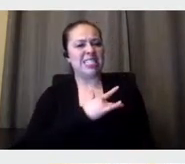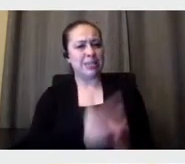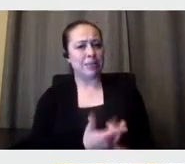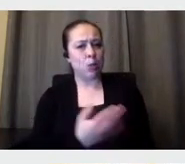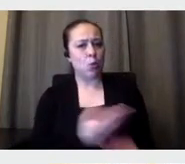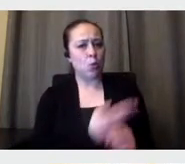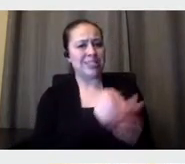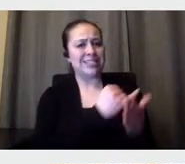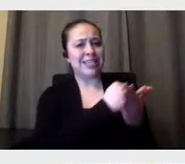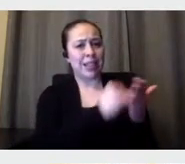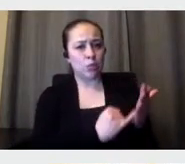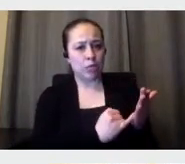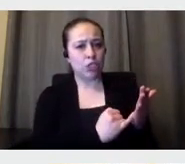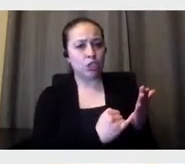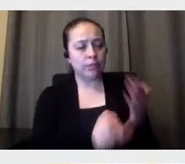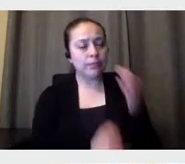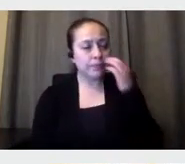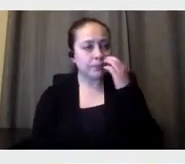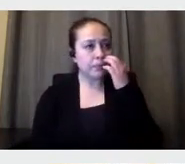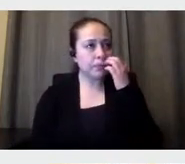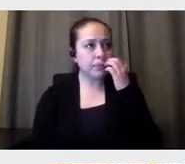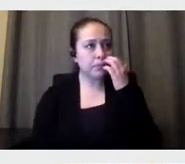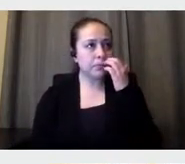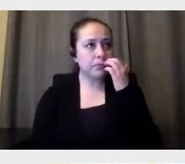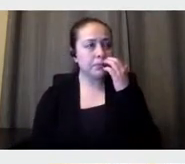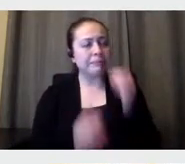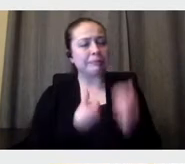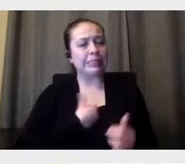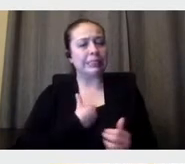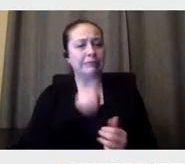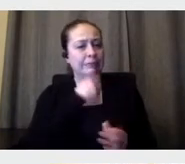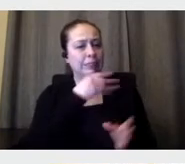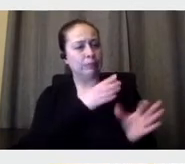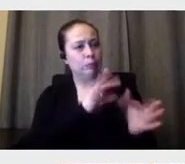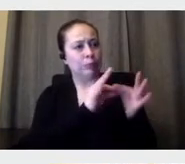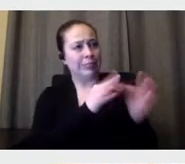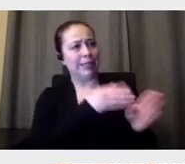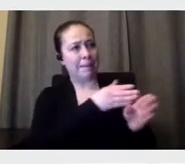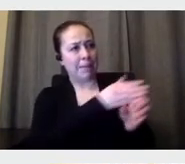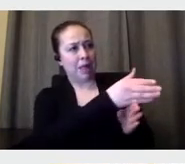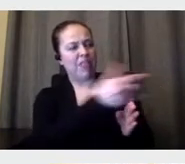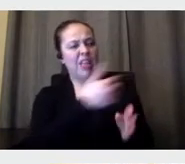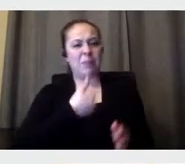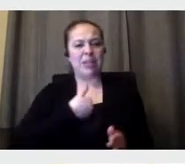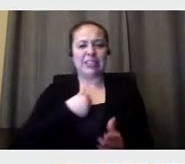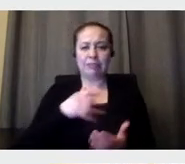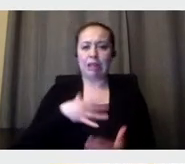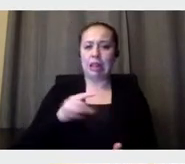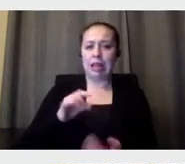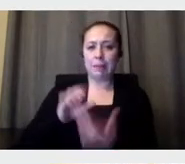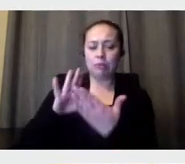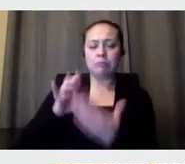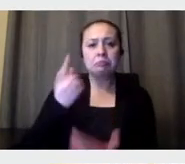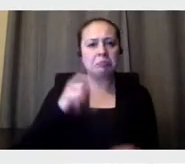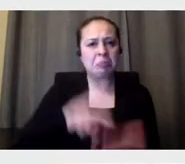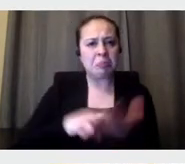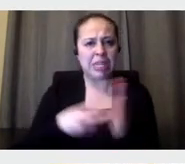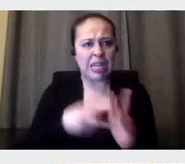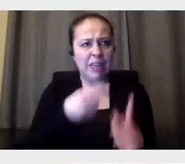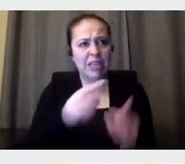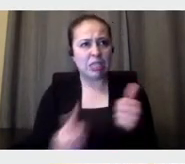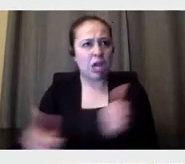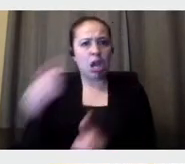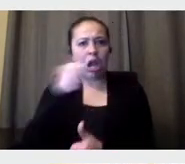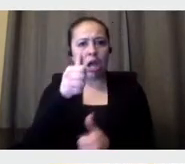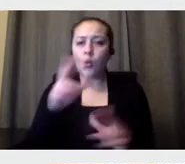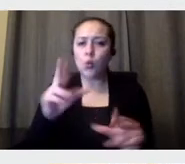um, path. I, I like a more, a more, a different approach. It's not that one is better than the other one. It's just that for me, it is,